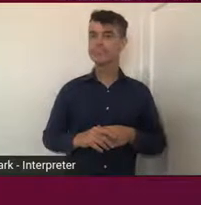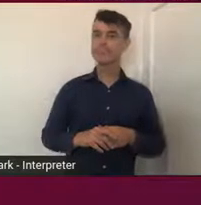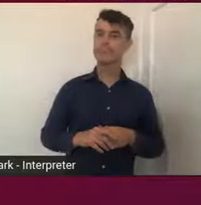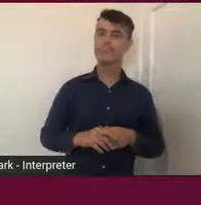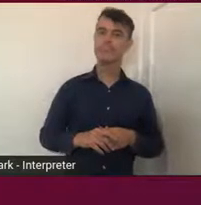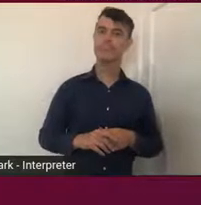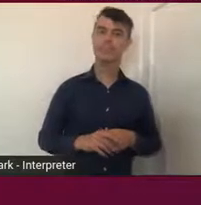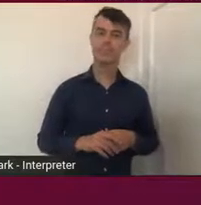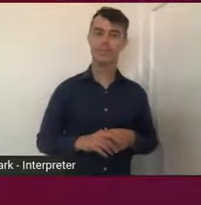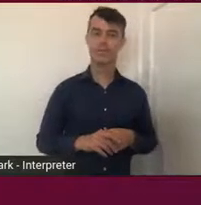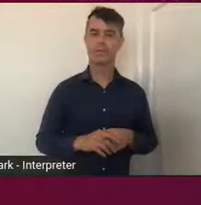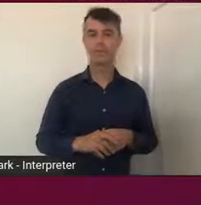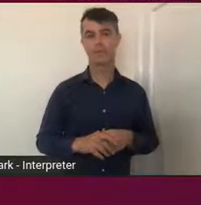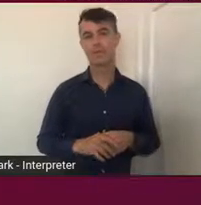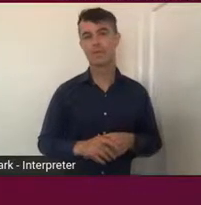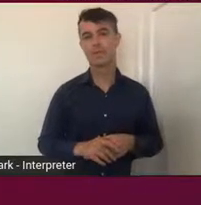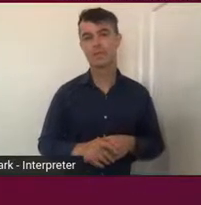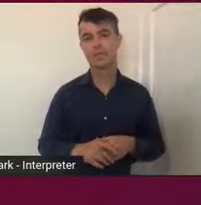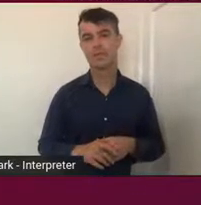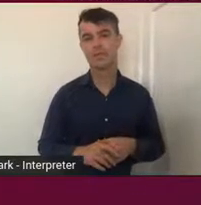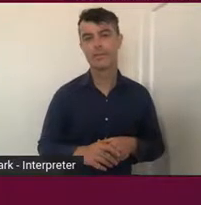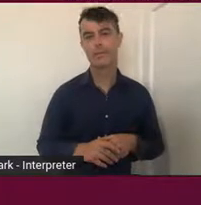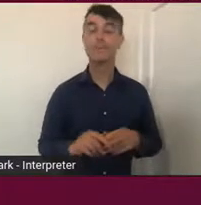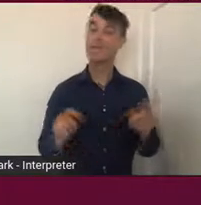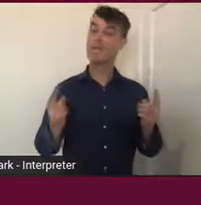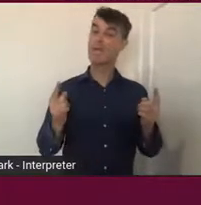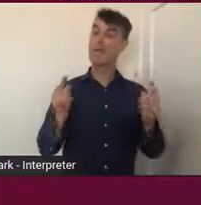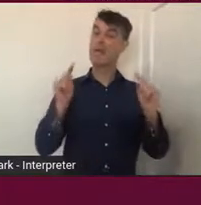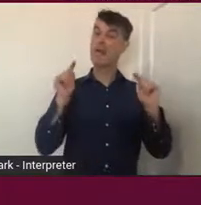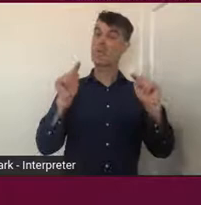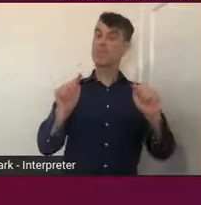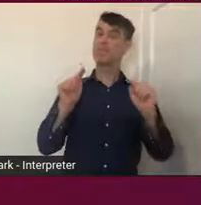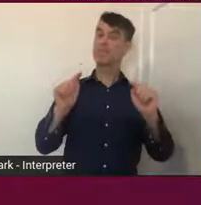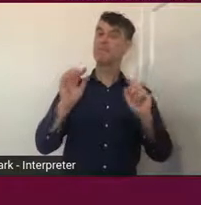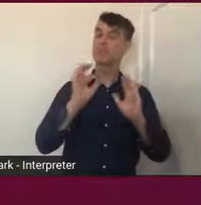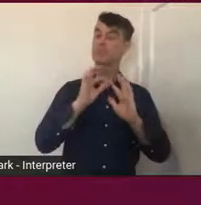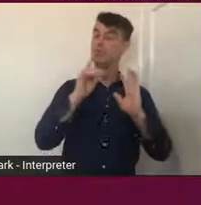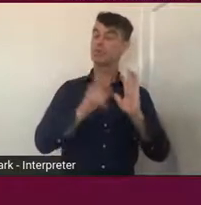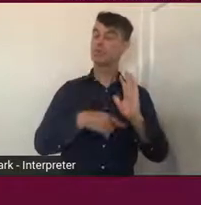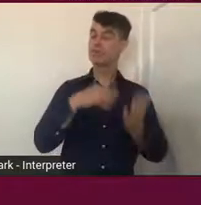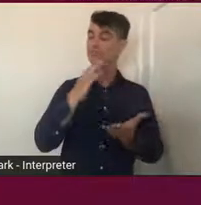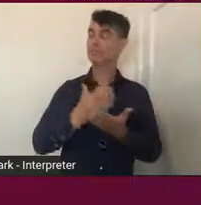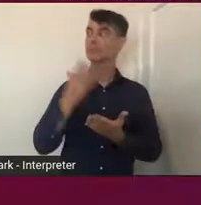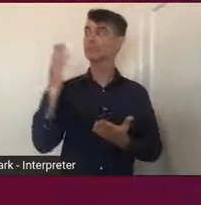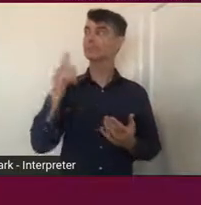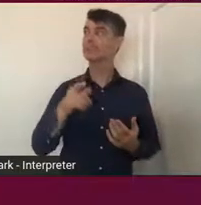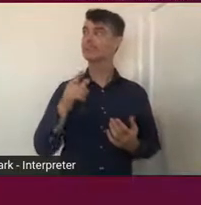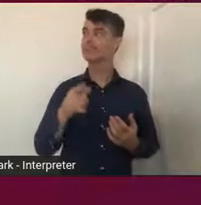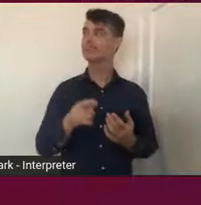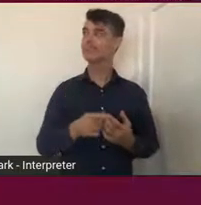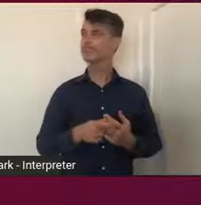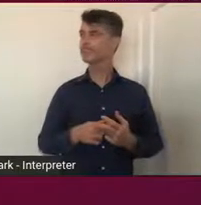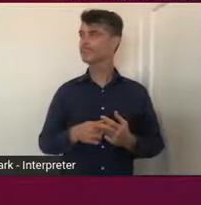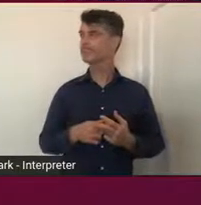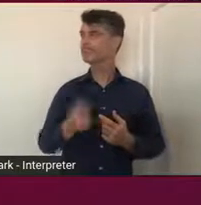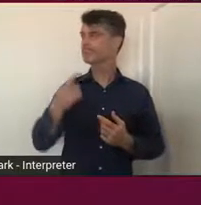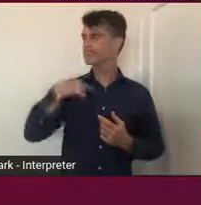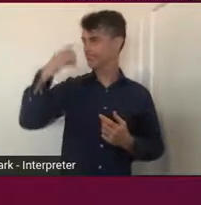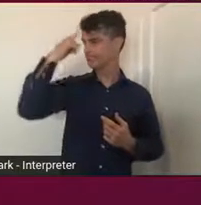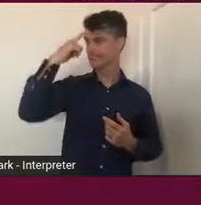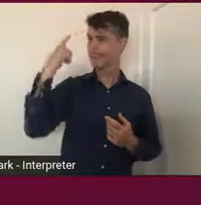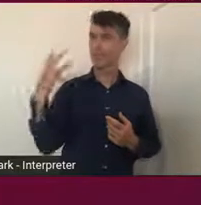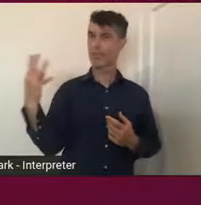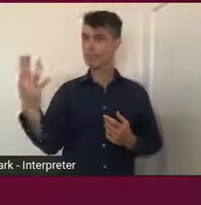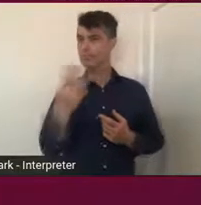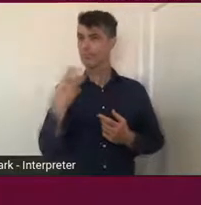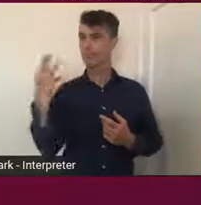Yeah. So, this project was, it was, I think it was, there was three of us that were